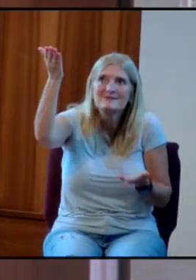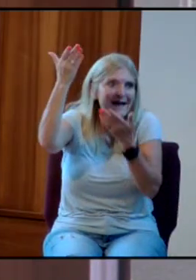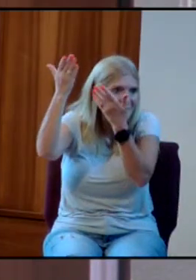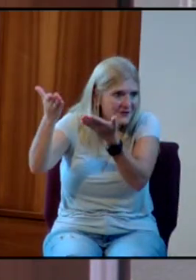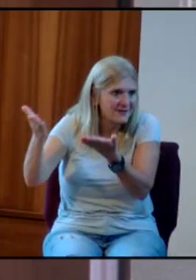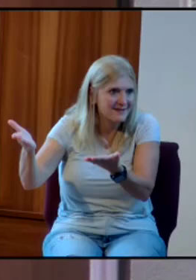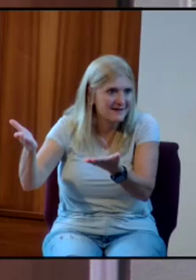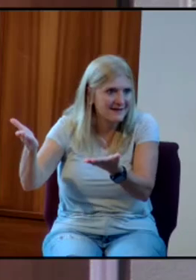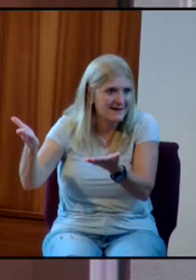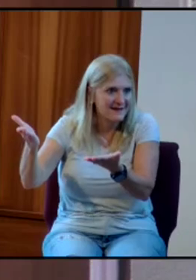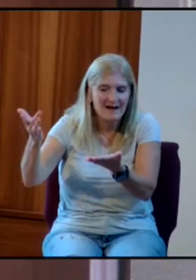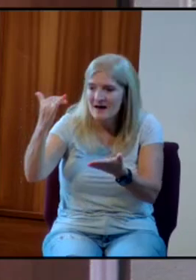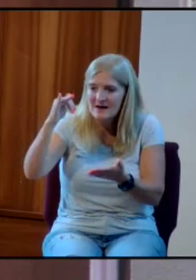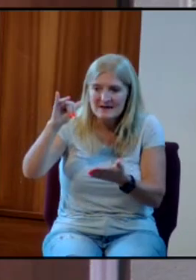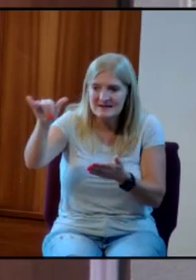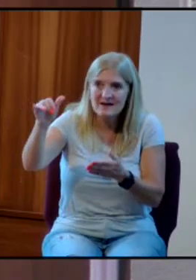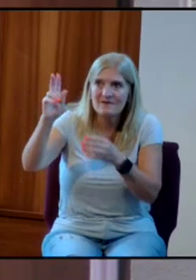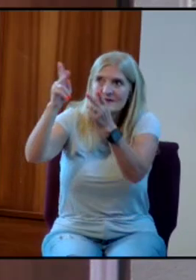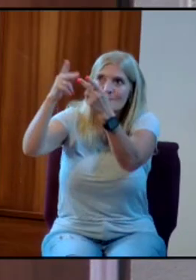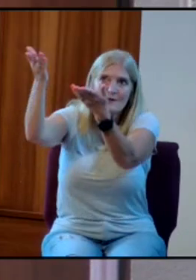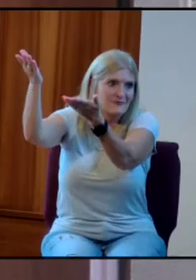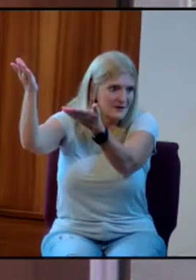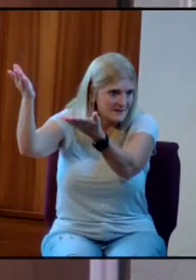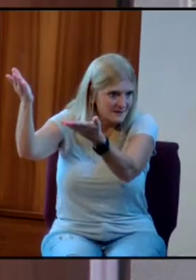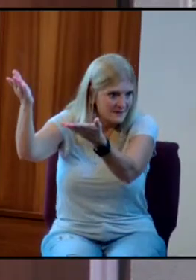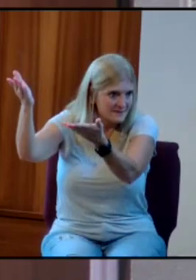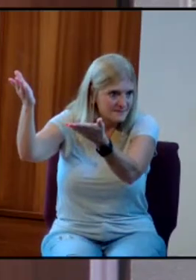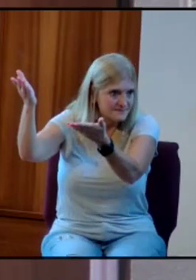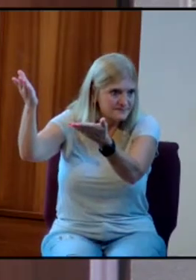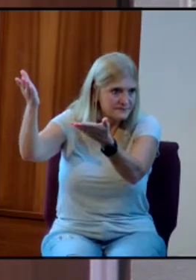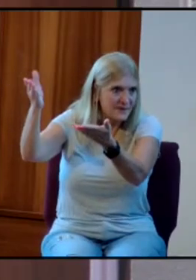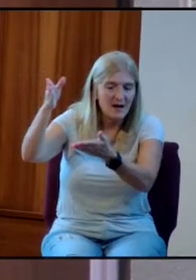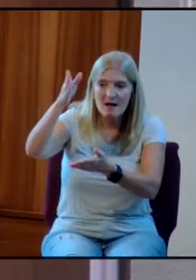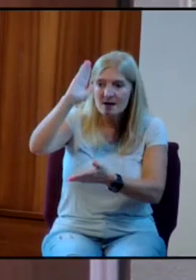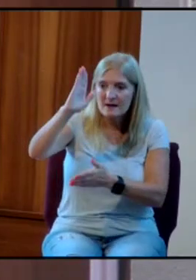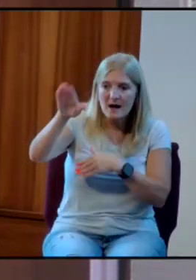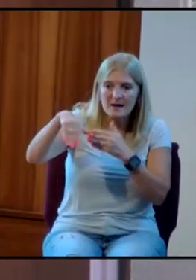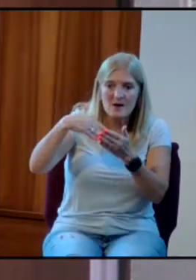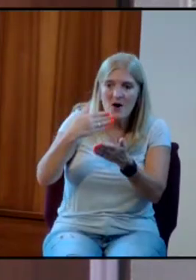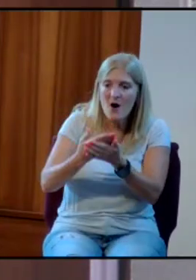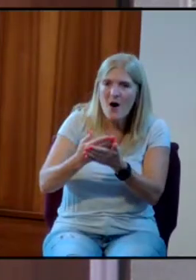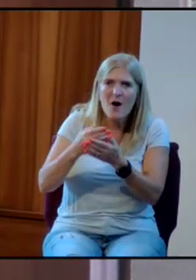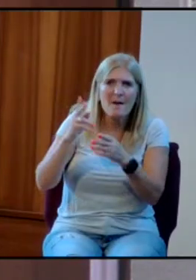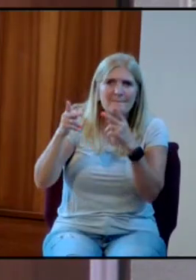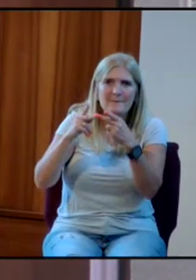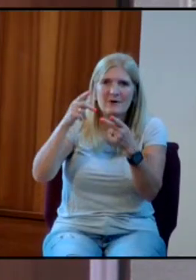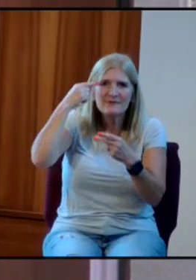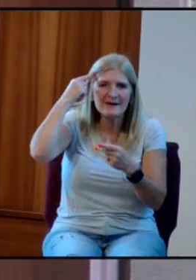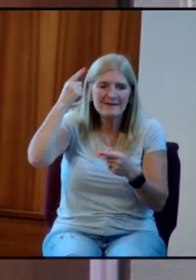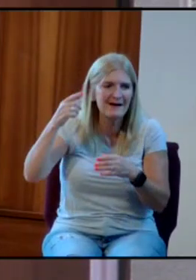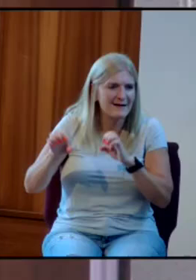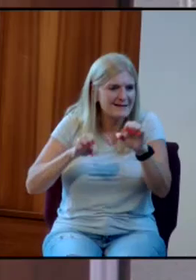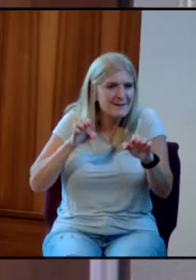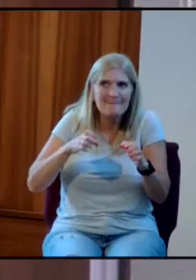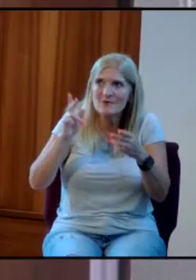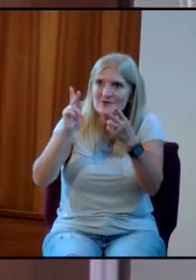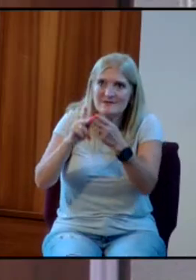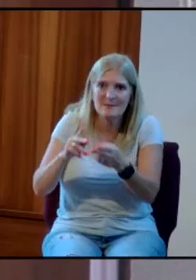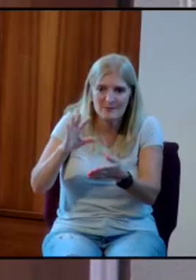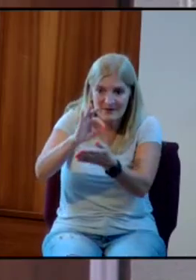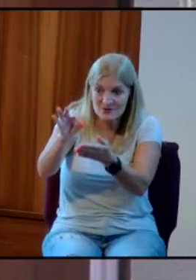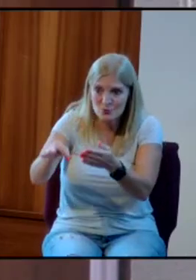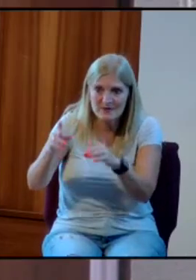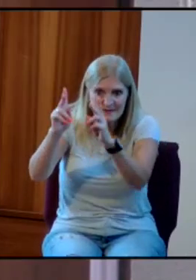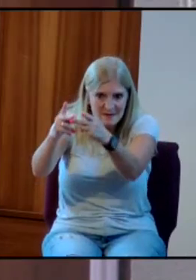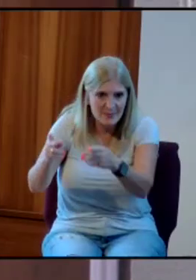is infinite in being and perfection. God's thoughts are all perfect thoughts. His emotions are perfect. His choices